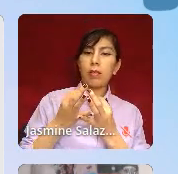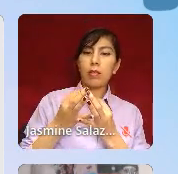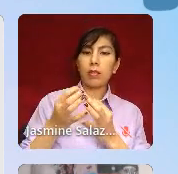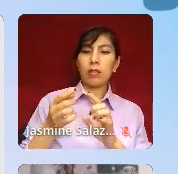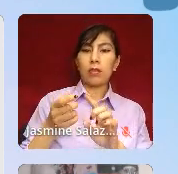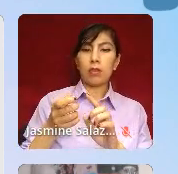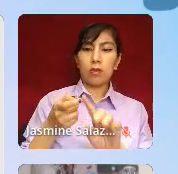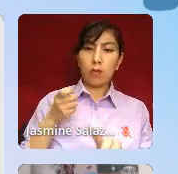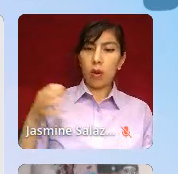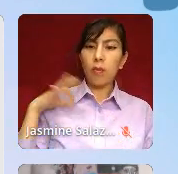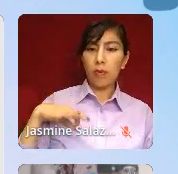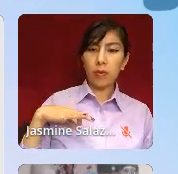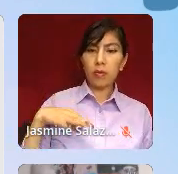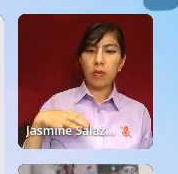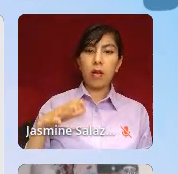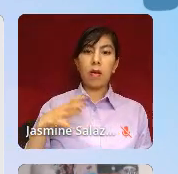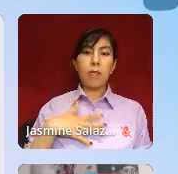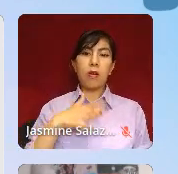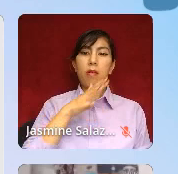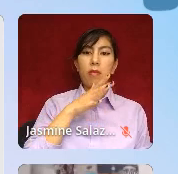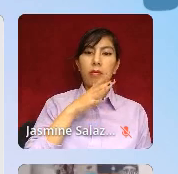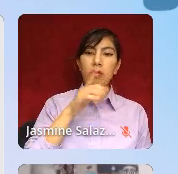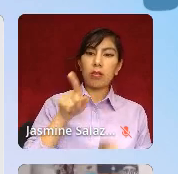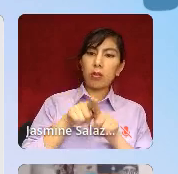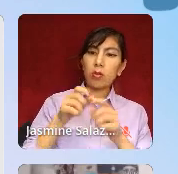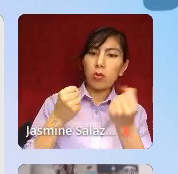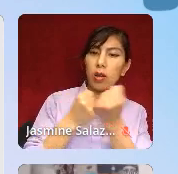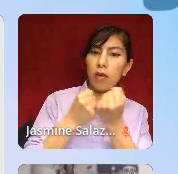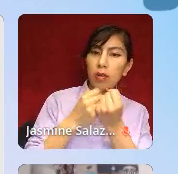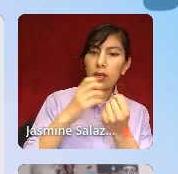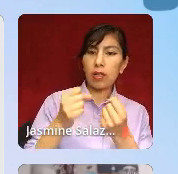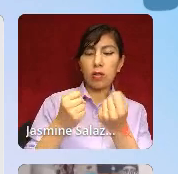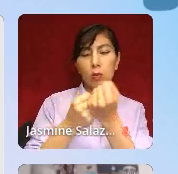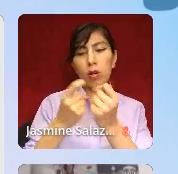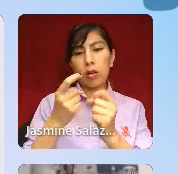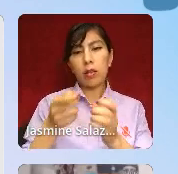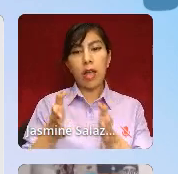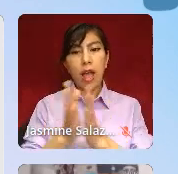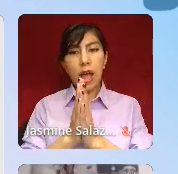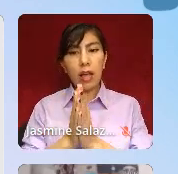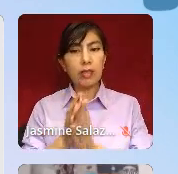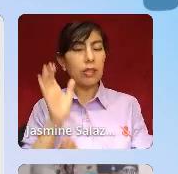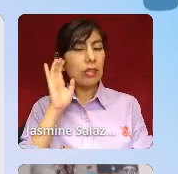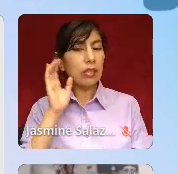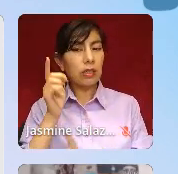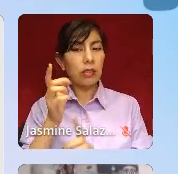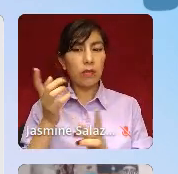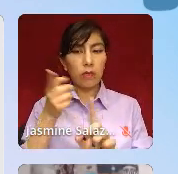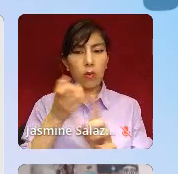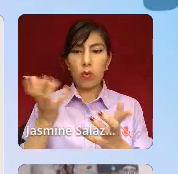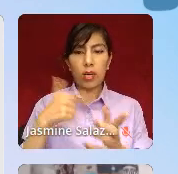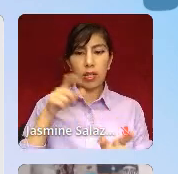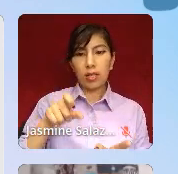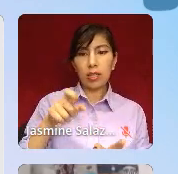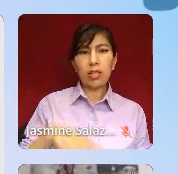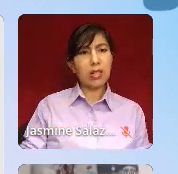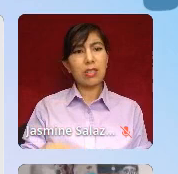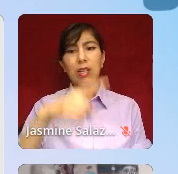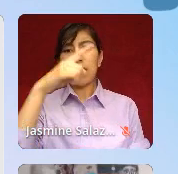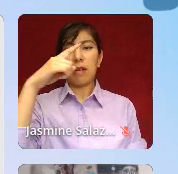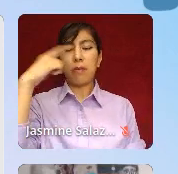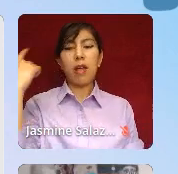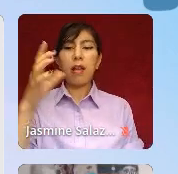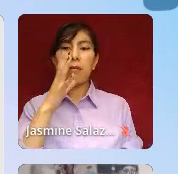Not only is my mother an advocate and a supporter who asks and listens to what I need, she's a black mama and she's